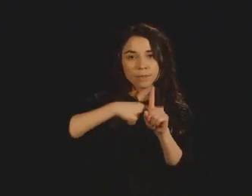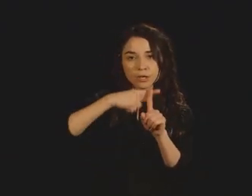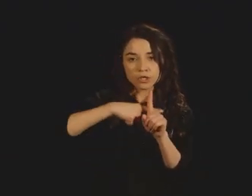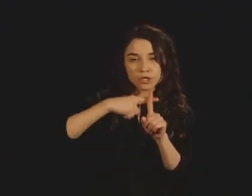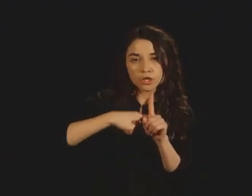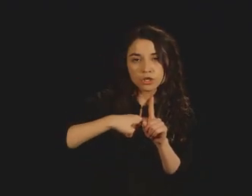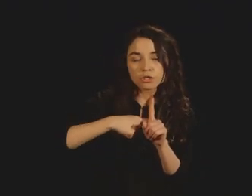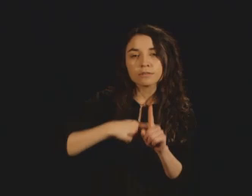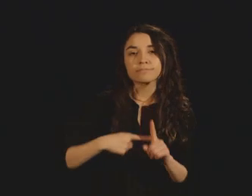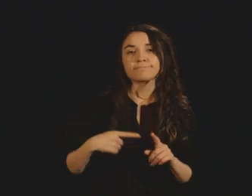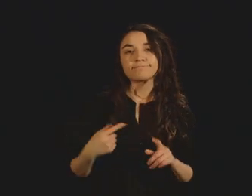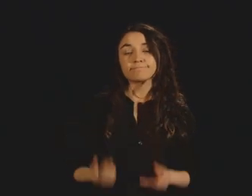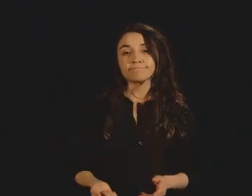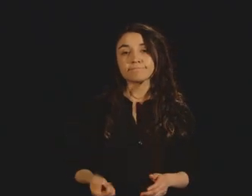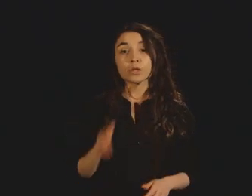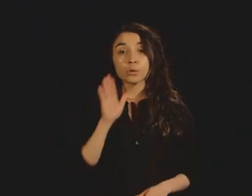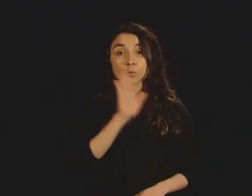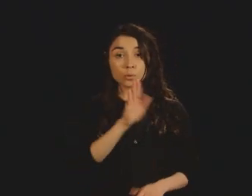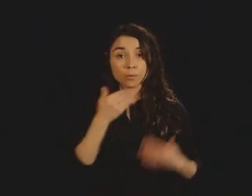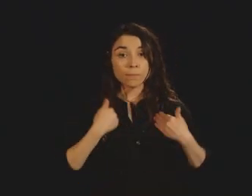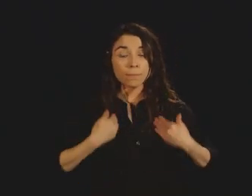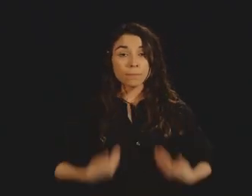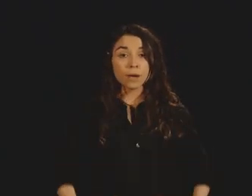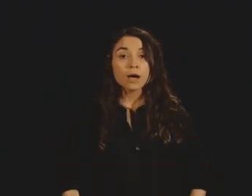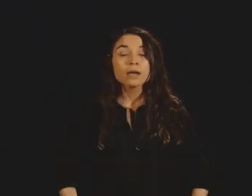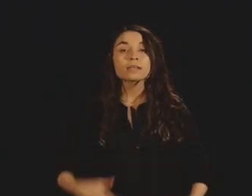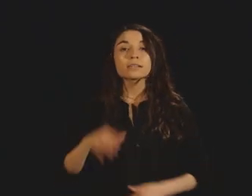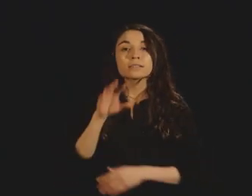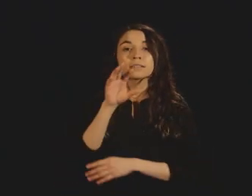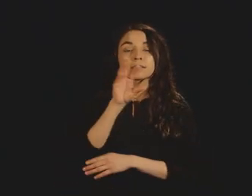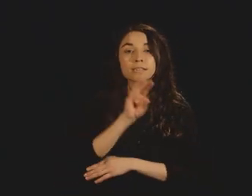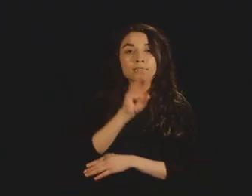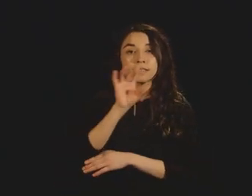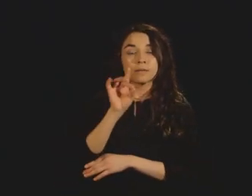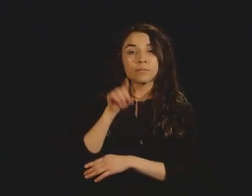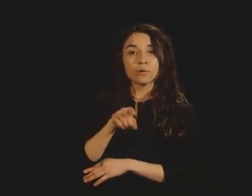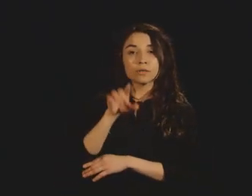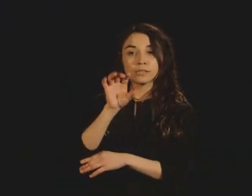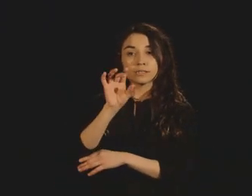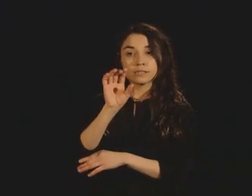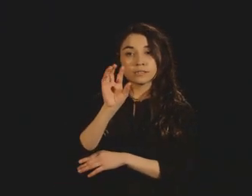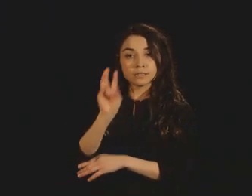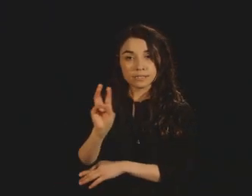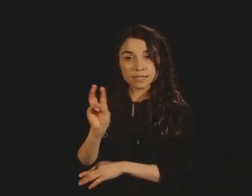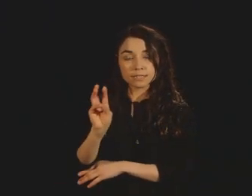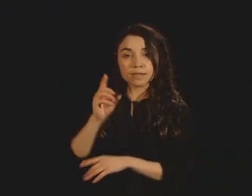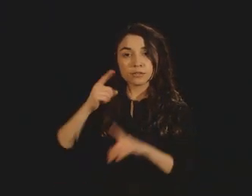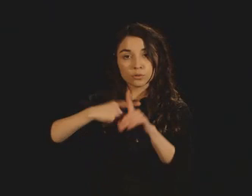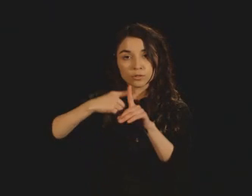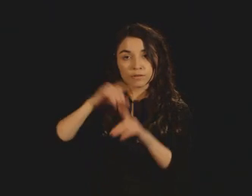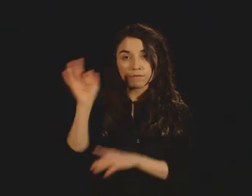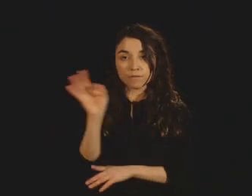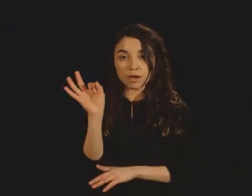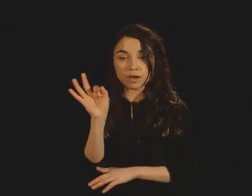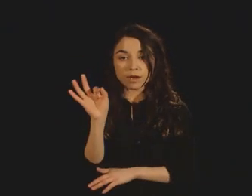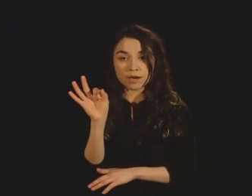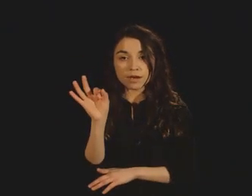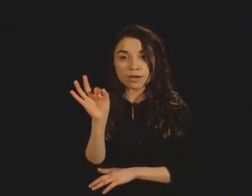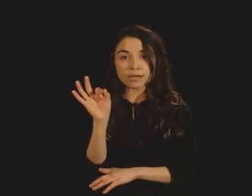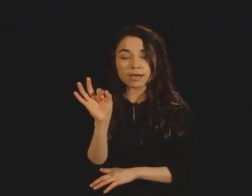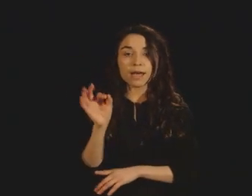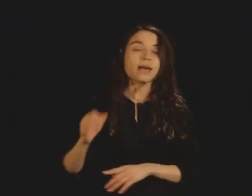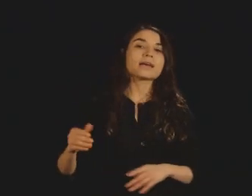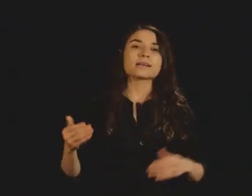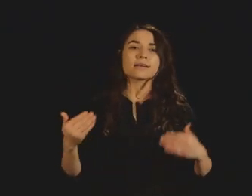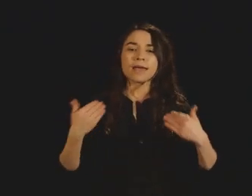that's what keeps your body temperature at 98.6 Fahrenheit, 37 centigrade. Even while you